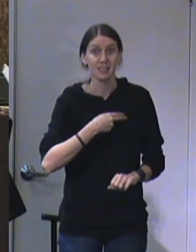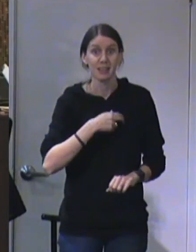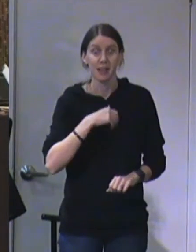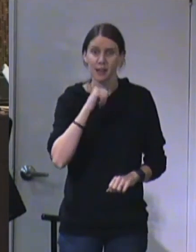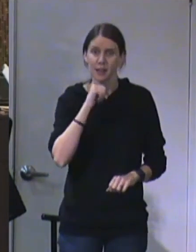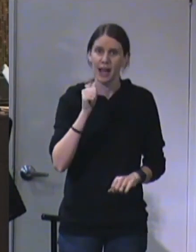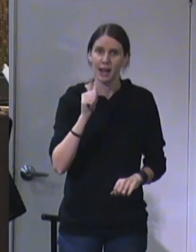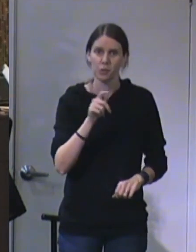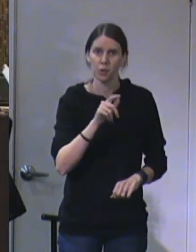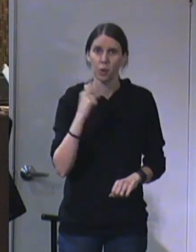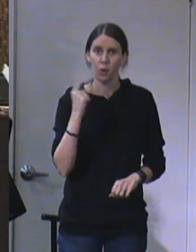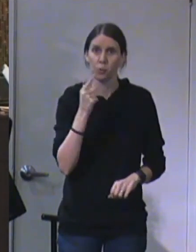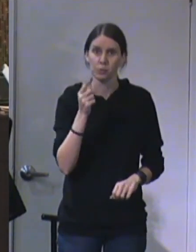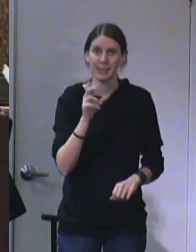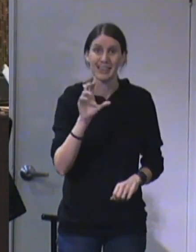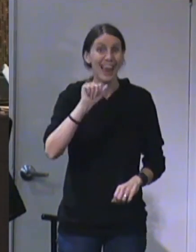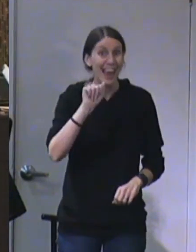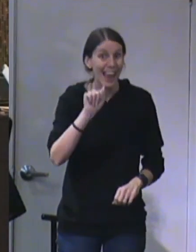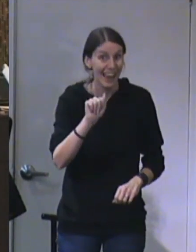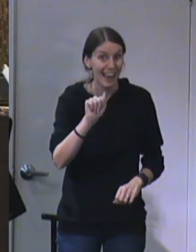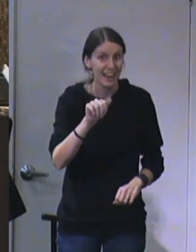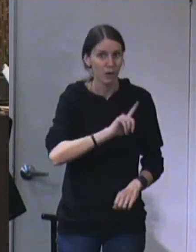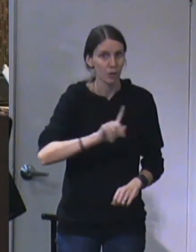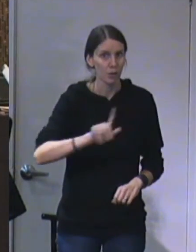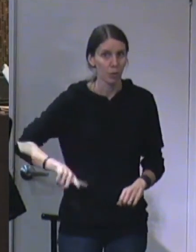Lord, he is our Lord.